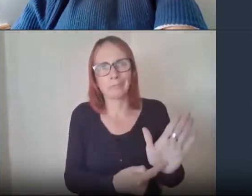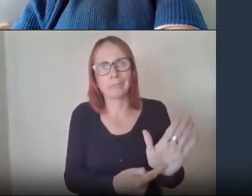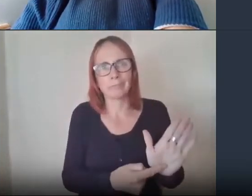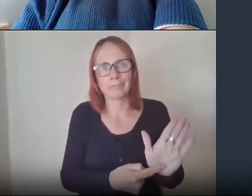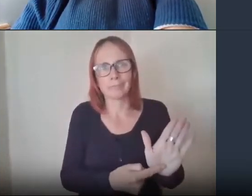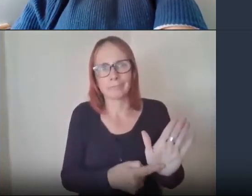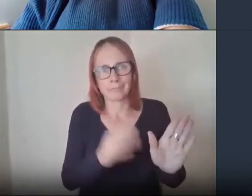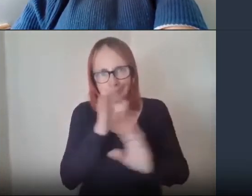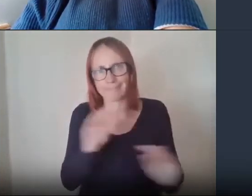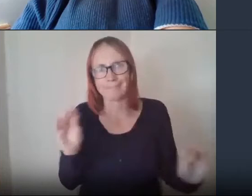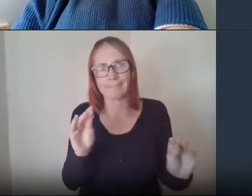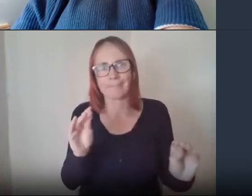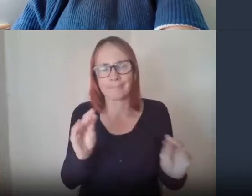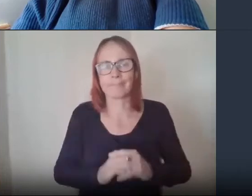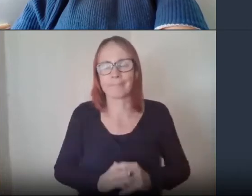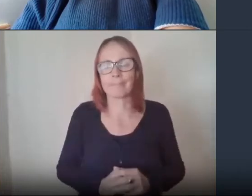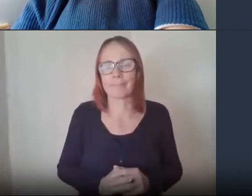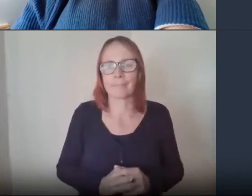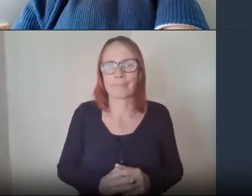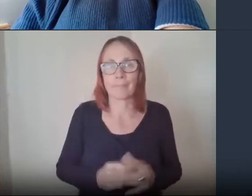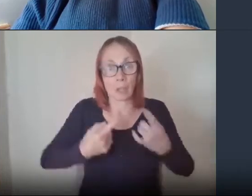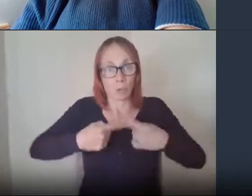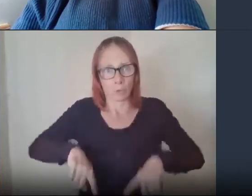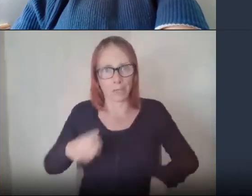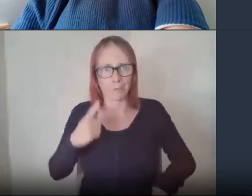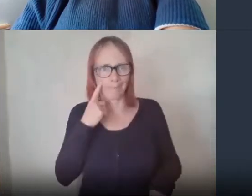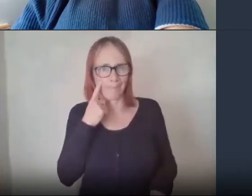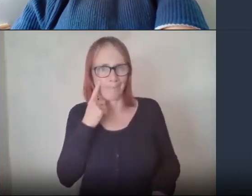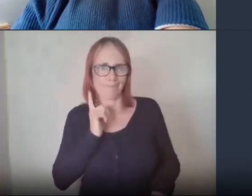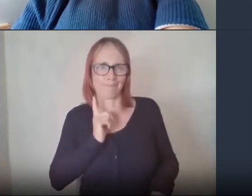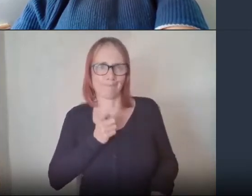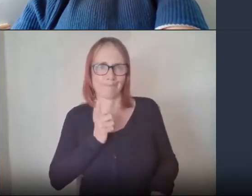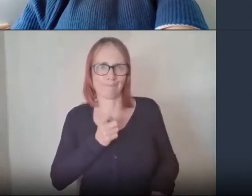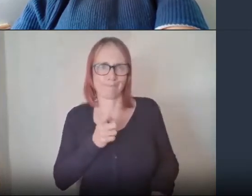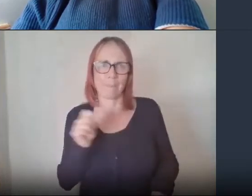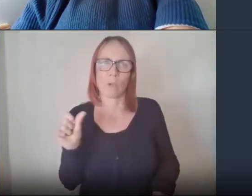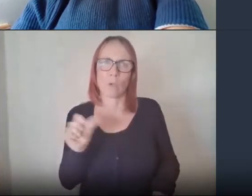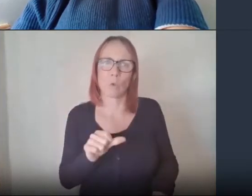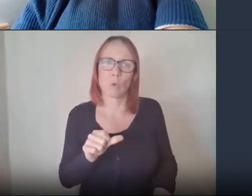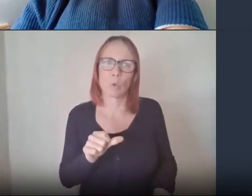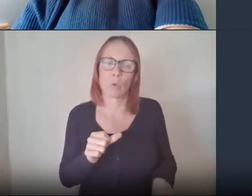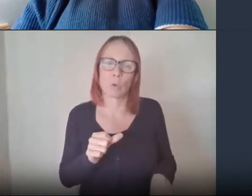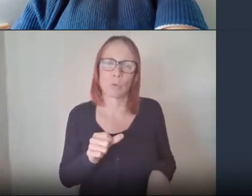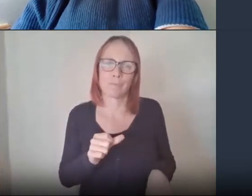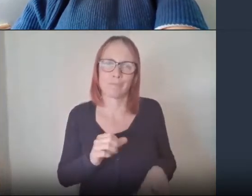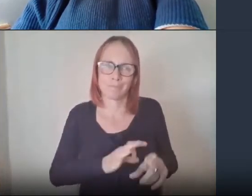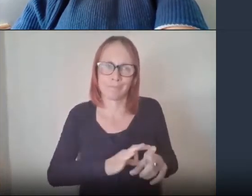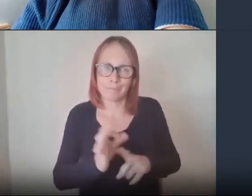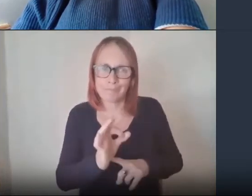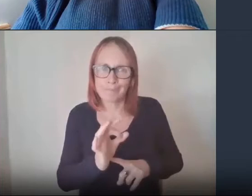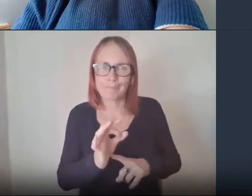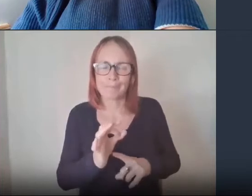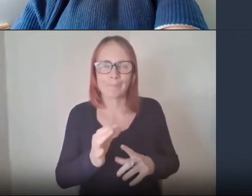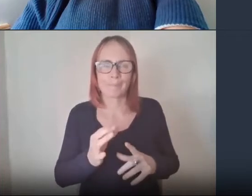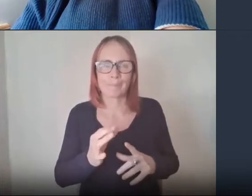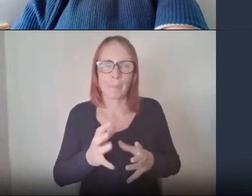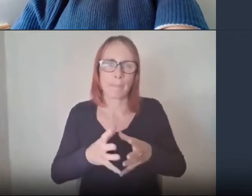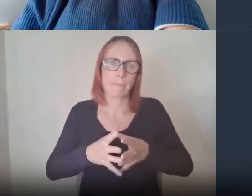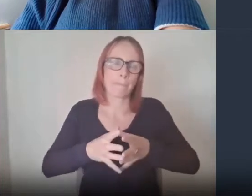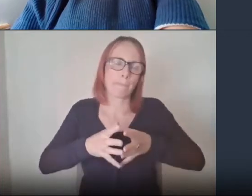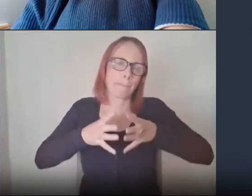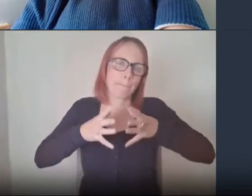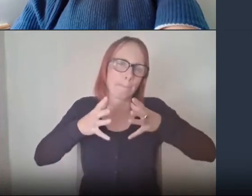looking at that and saying should we be doing more to get um the big um